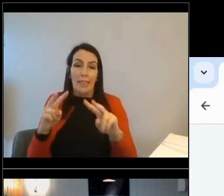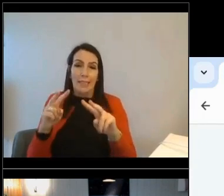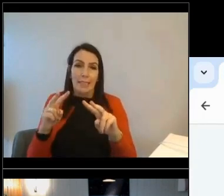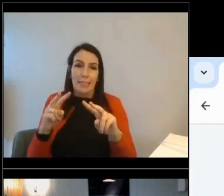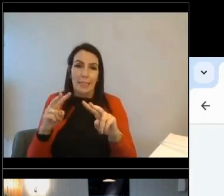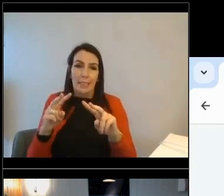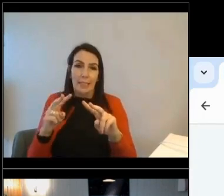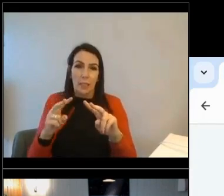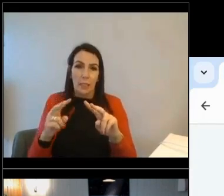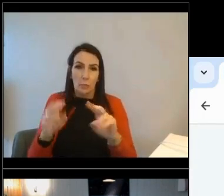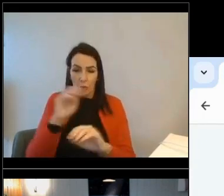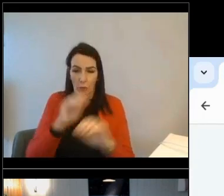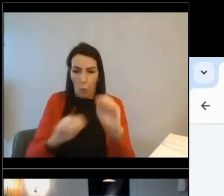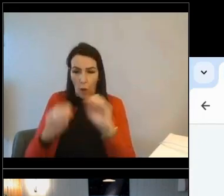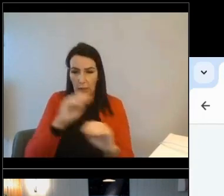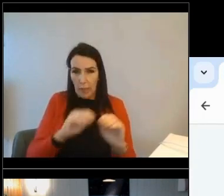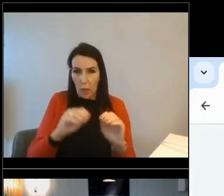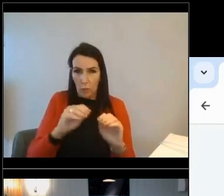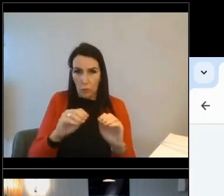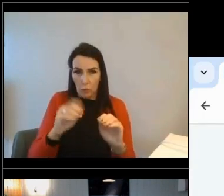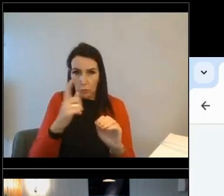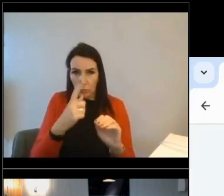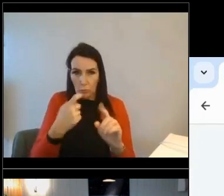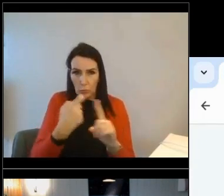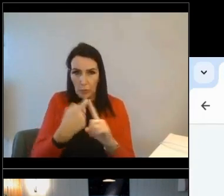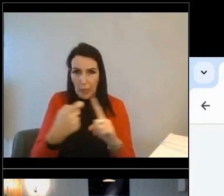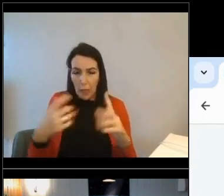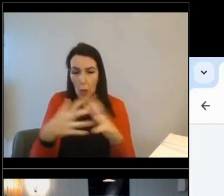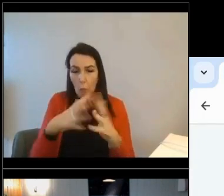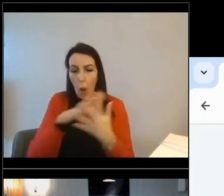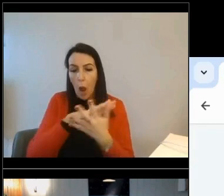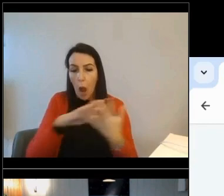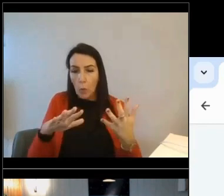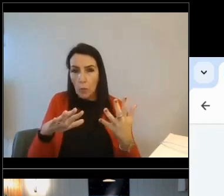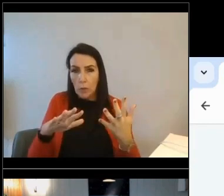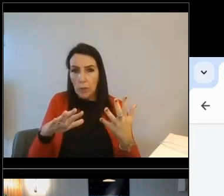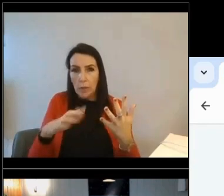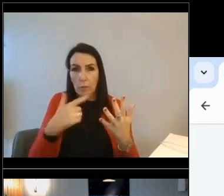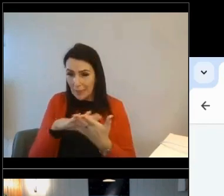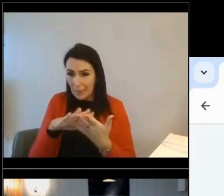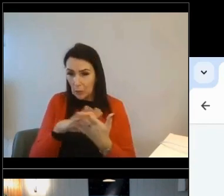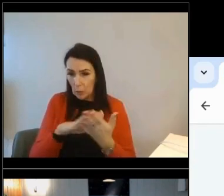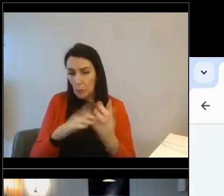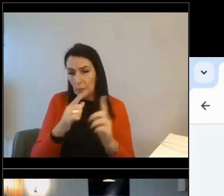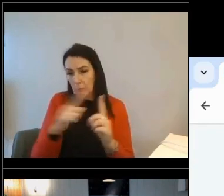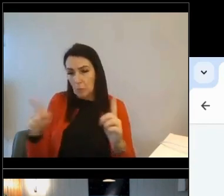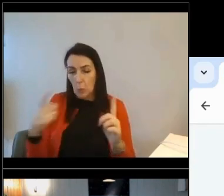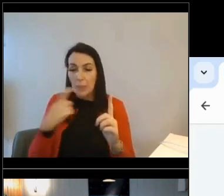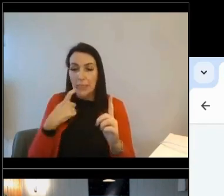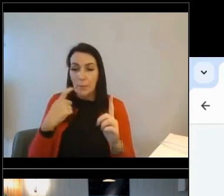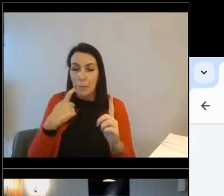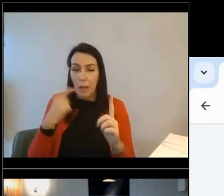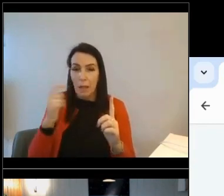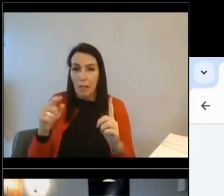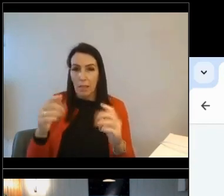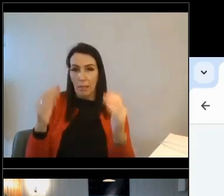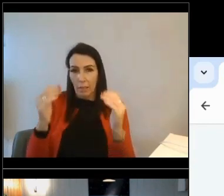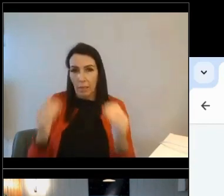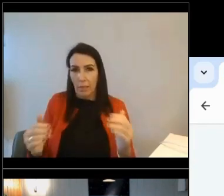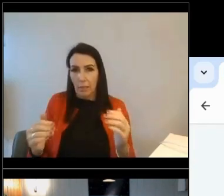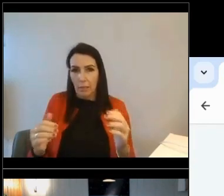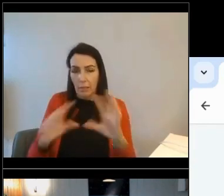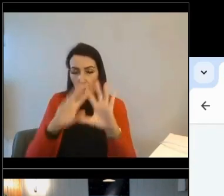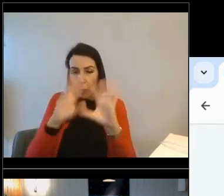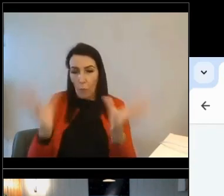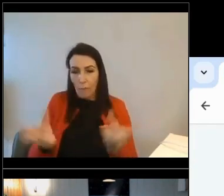kilowatt hours mean in the real world, because people just simply don't really understand that still. We've given a bit of an overview as to